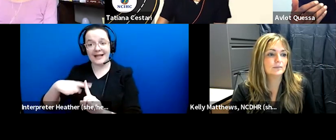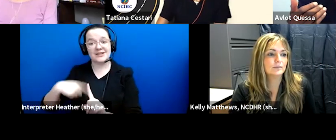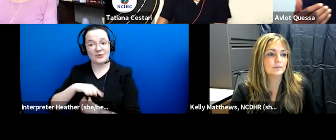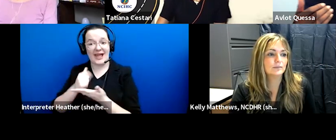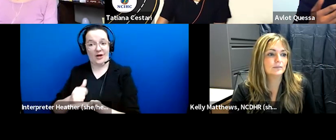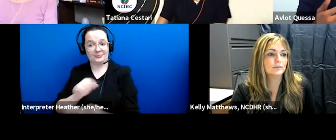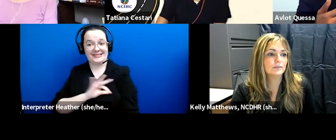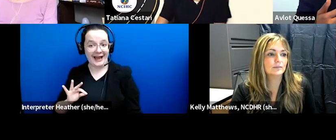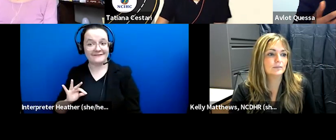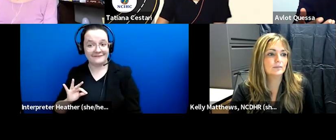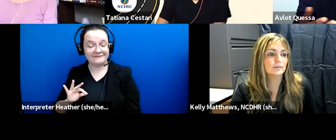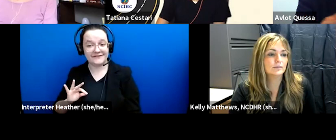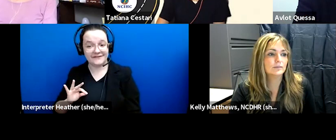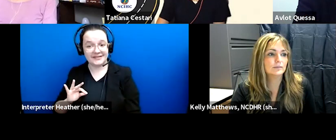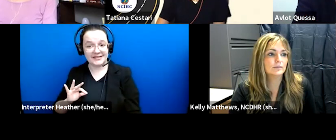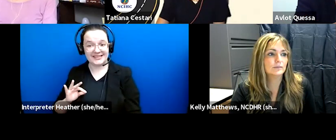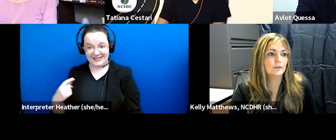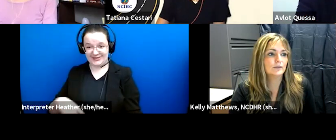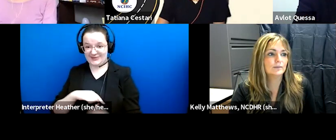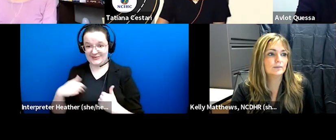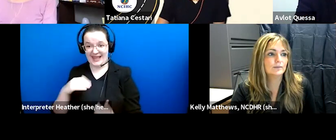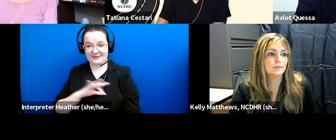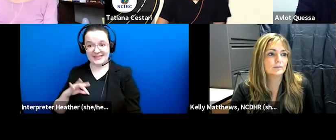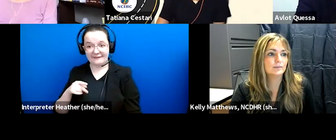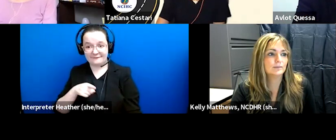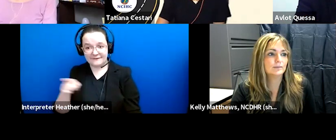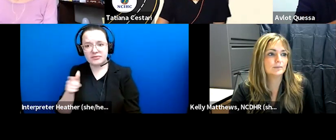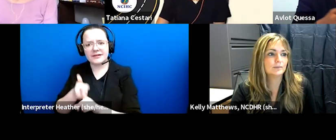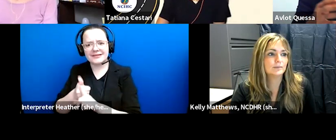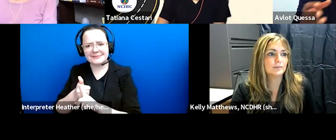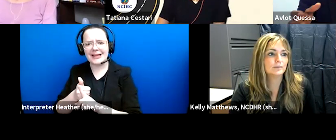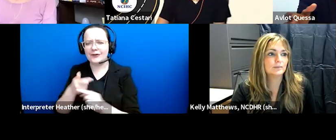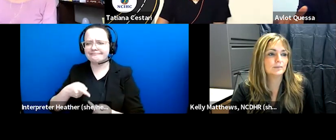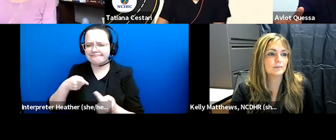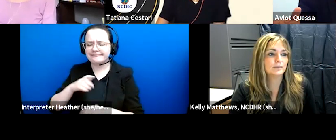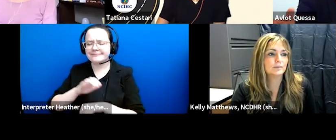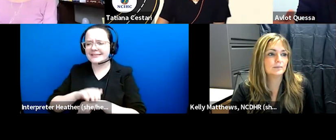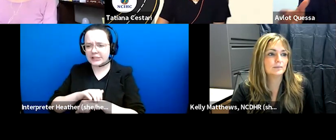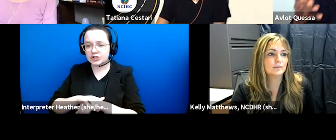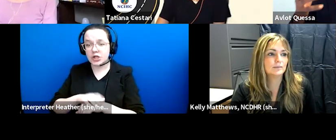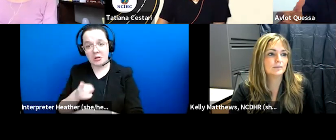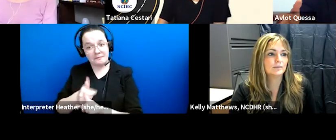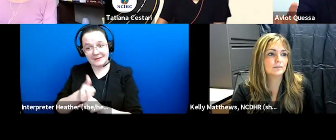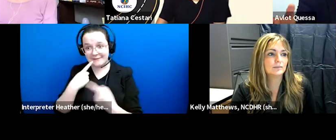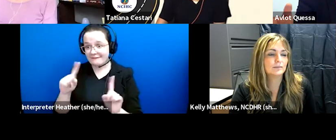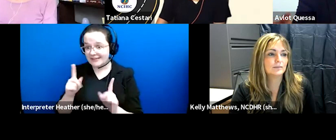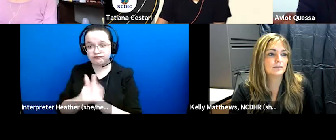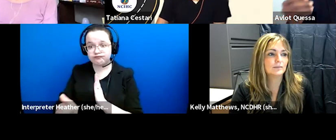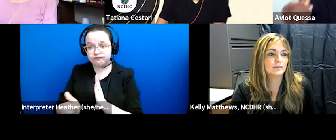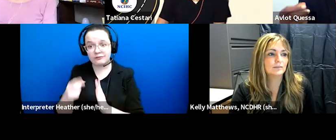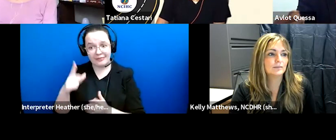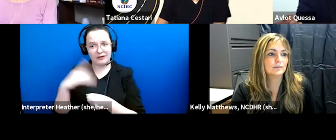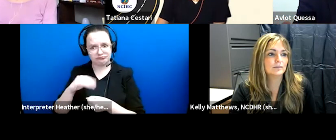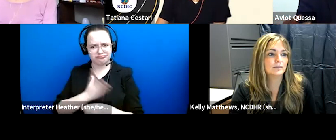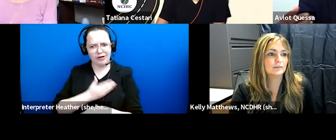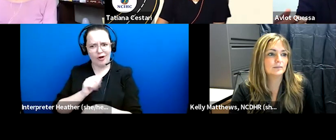who's um who have difficulty in english and they are they are very effective they are part of our workforce they are